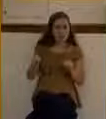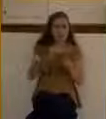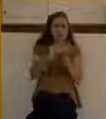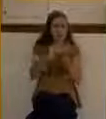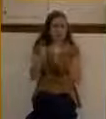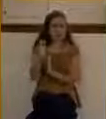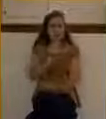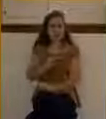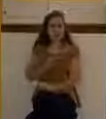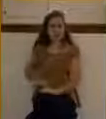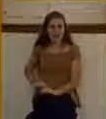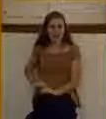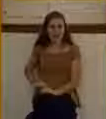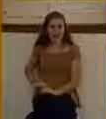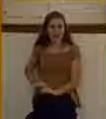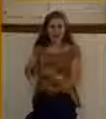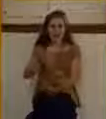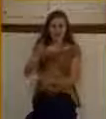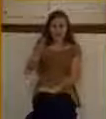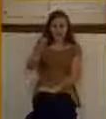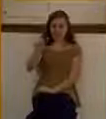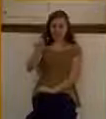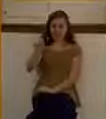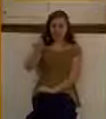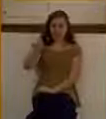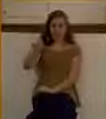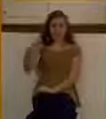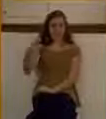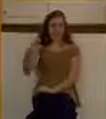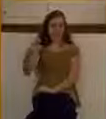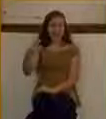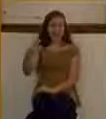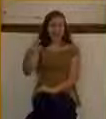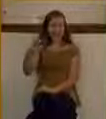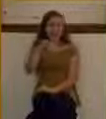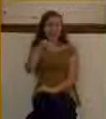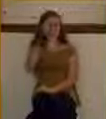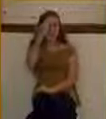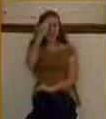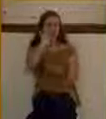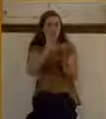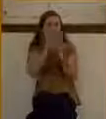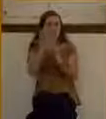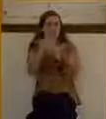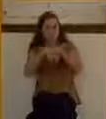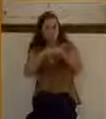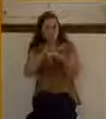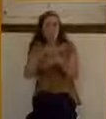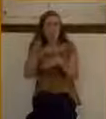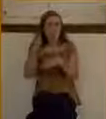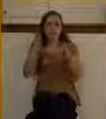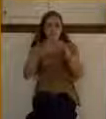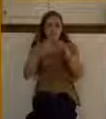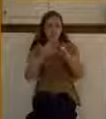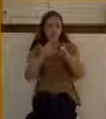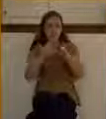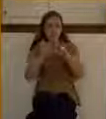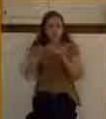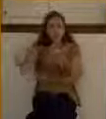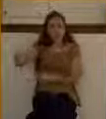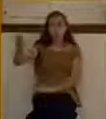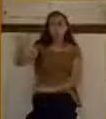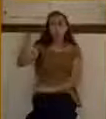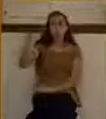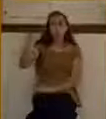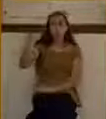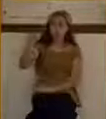from Nazareth? Evidently, they didn't know that he was born in Bethlehem. But he grew up in Nazareth. And then some of